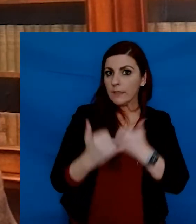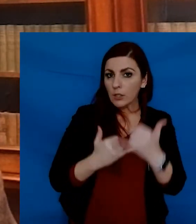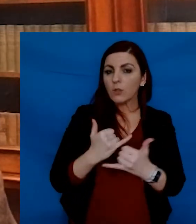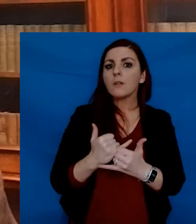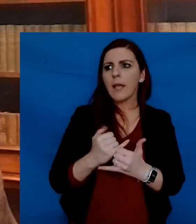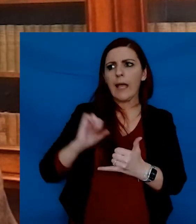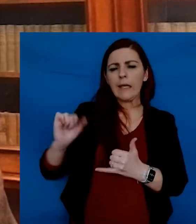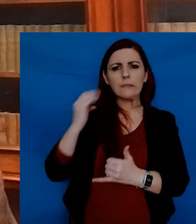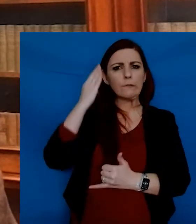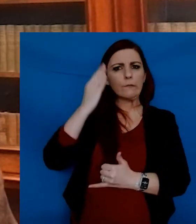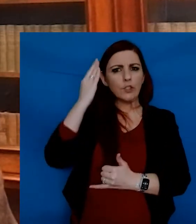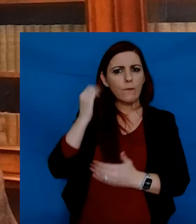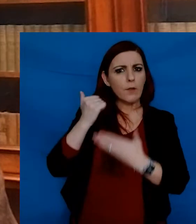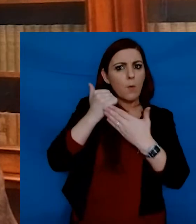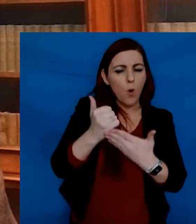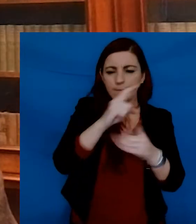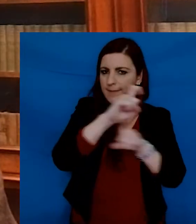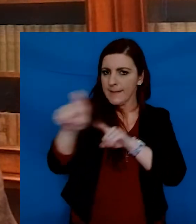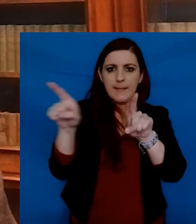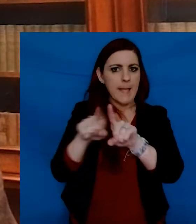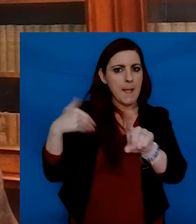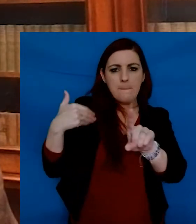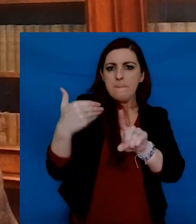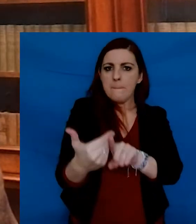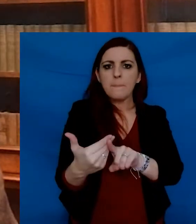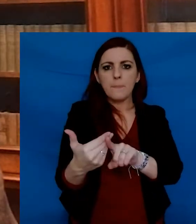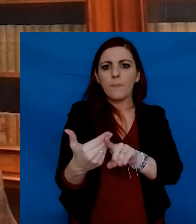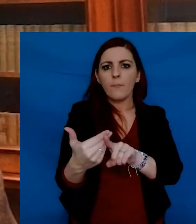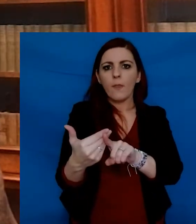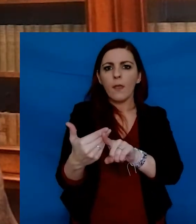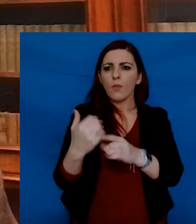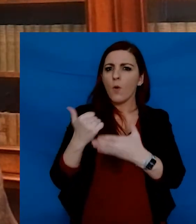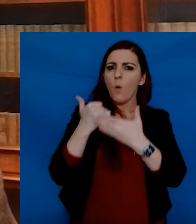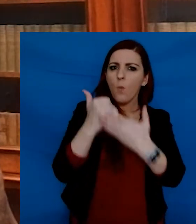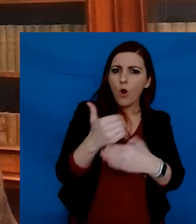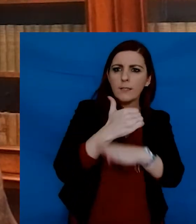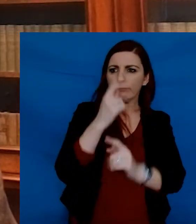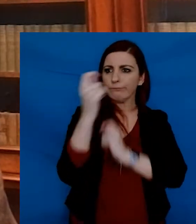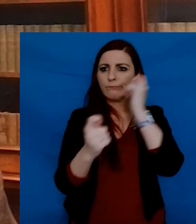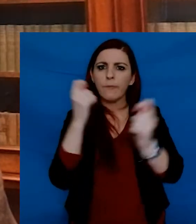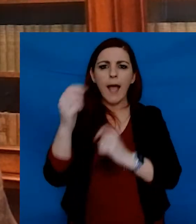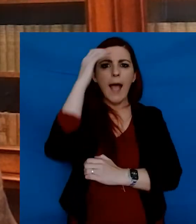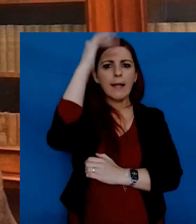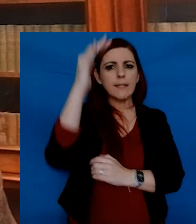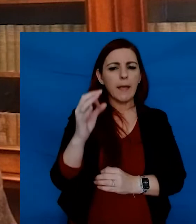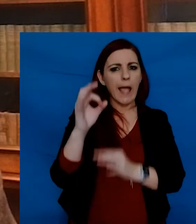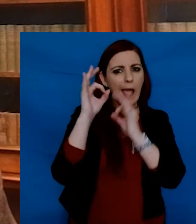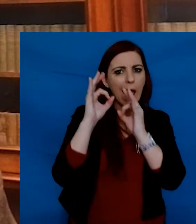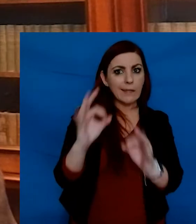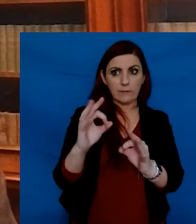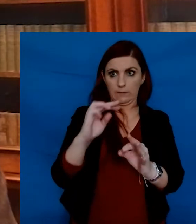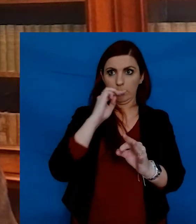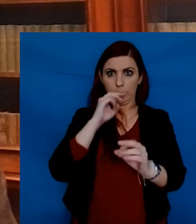150 years, Lloyd's vision remains unchanged. Exhibition Awards continue to reward the academic excellence